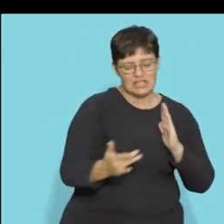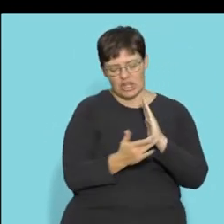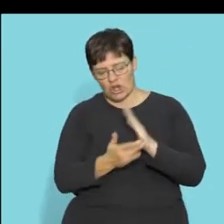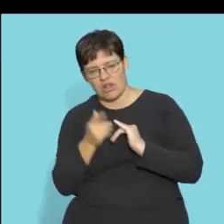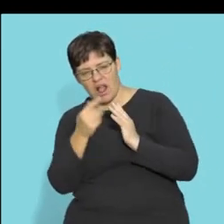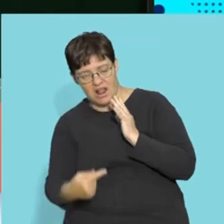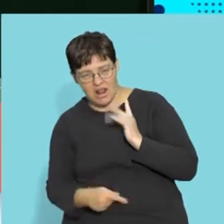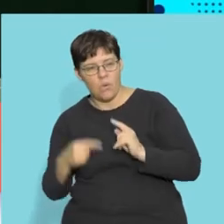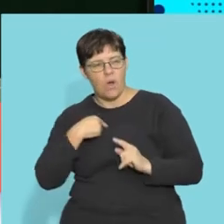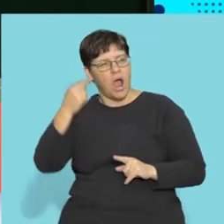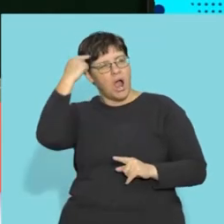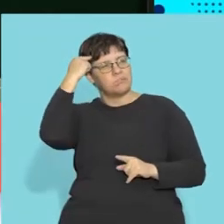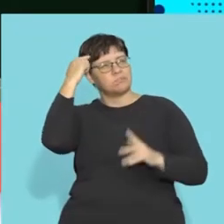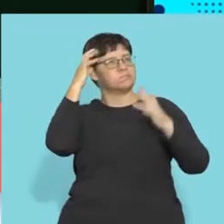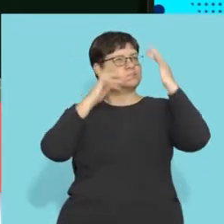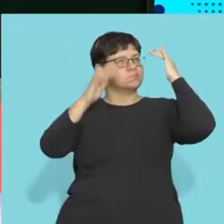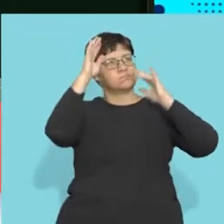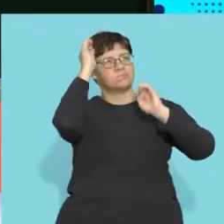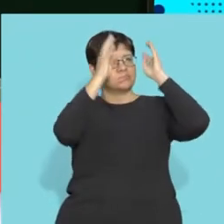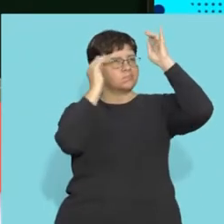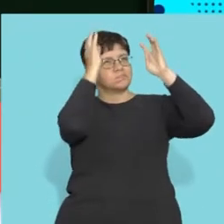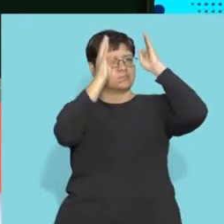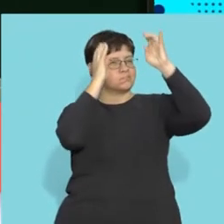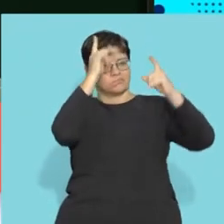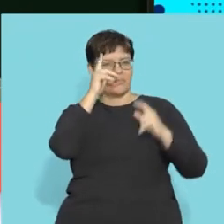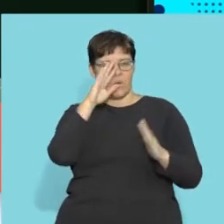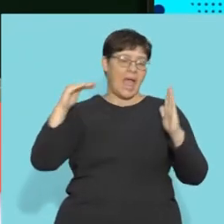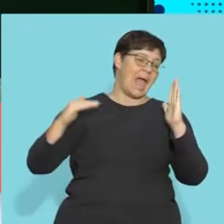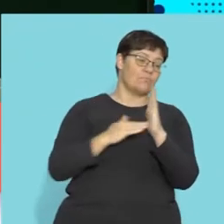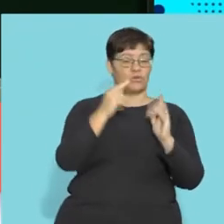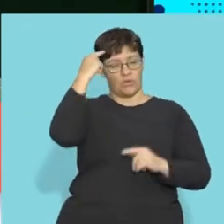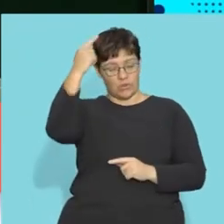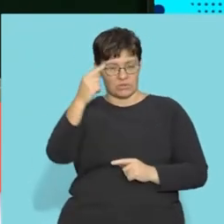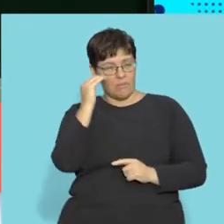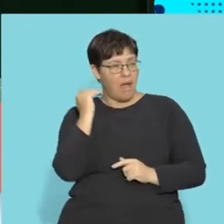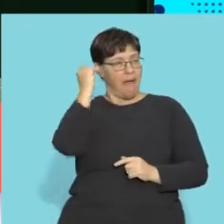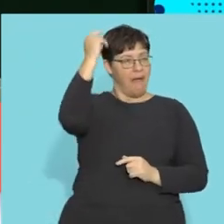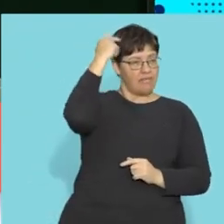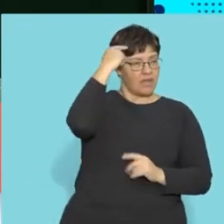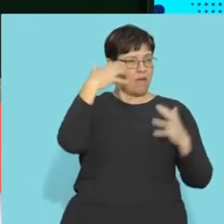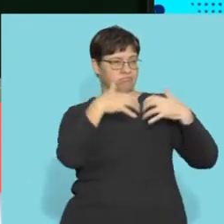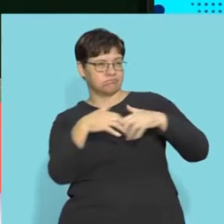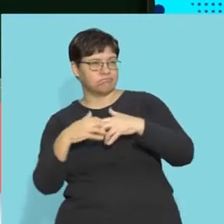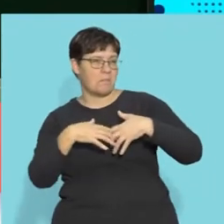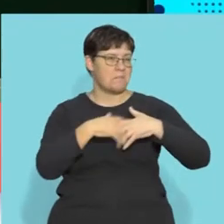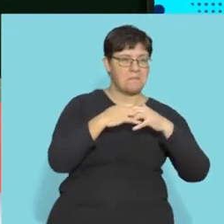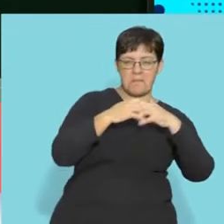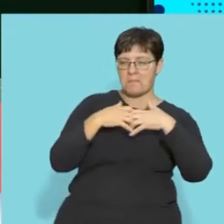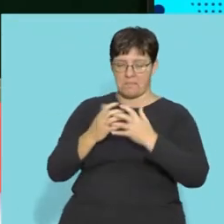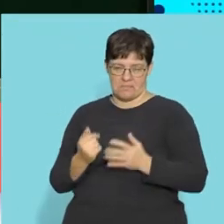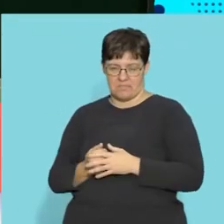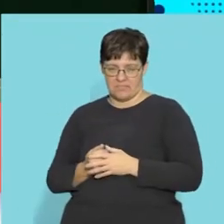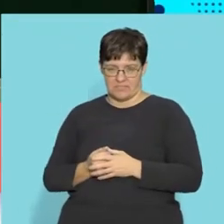having cars technologies there because we have the ability for abstract thought higher